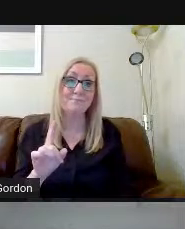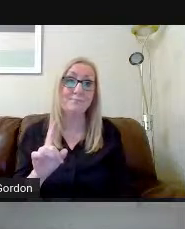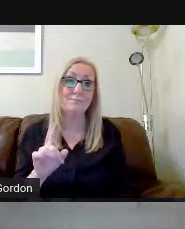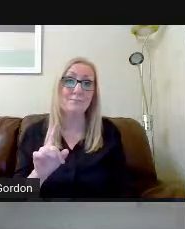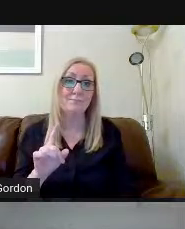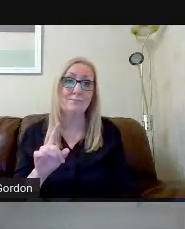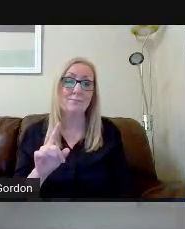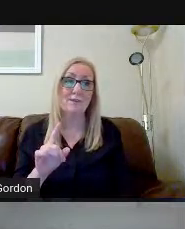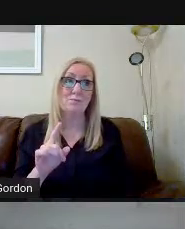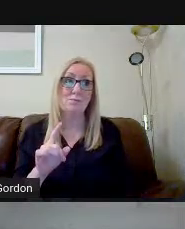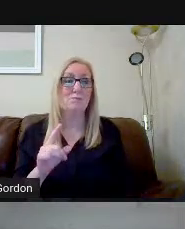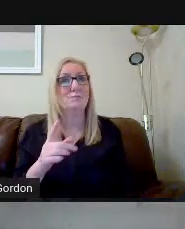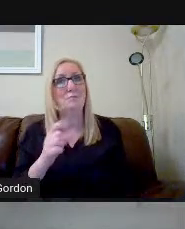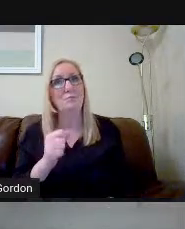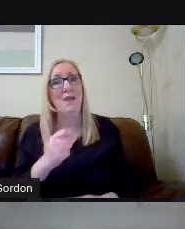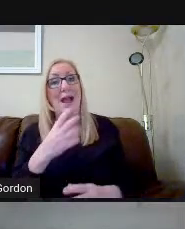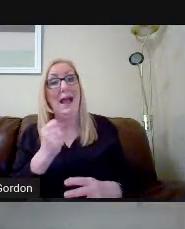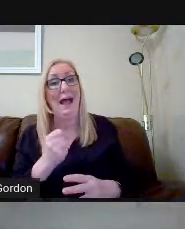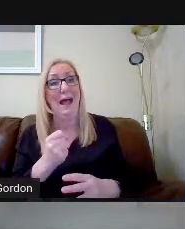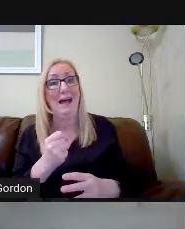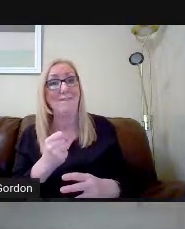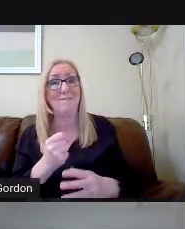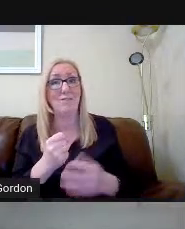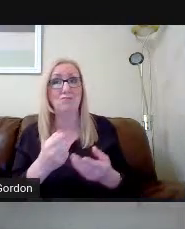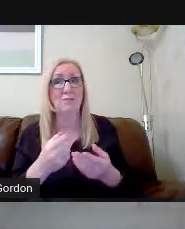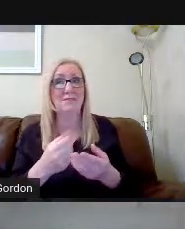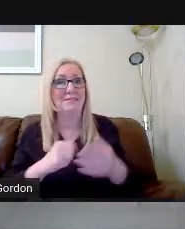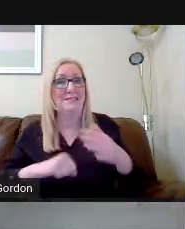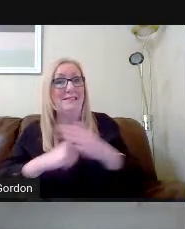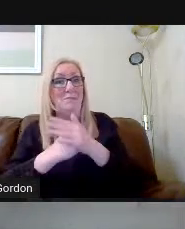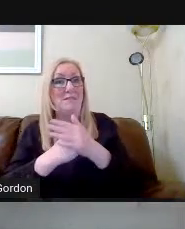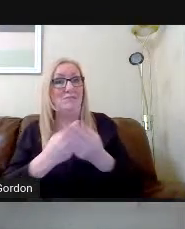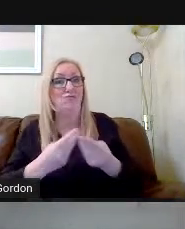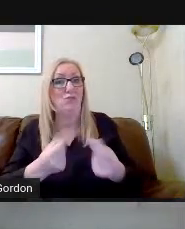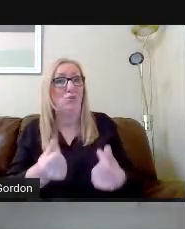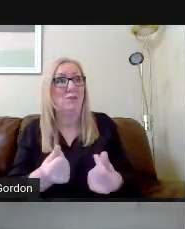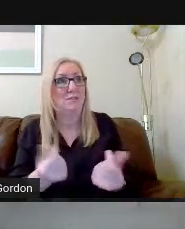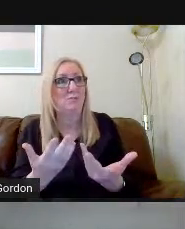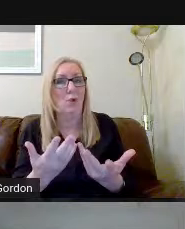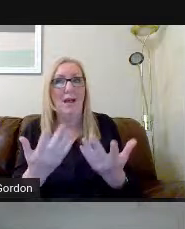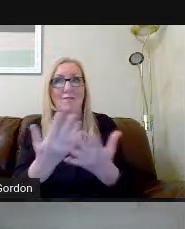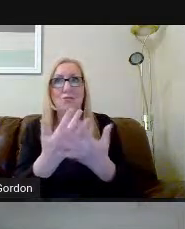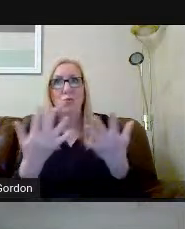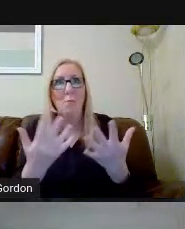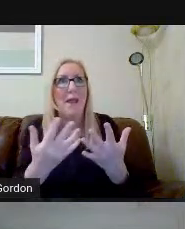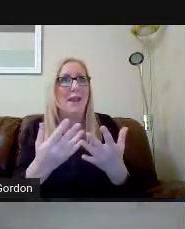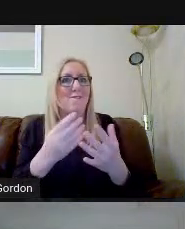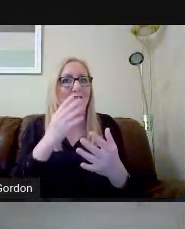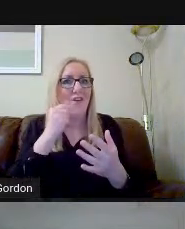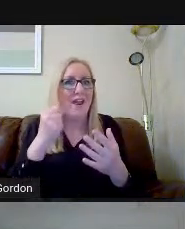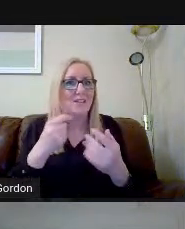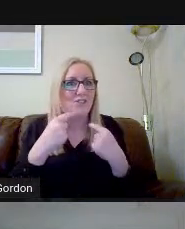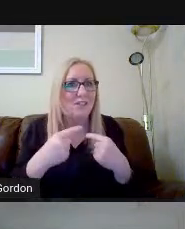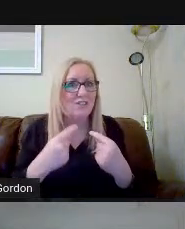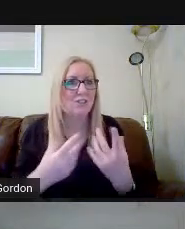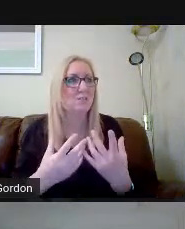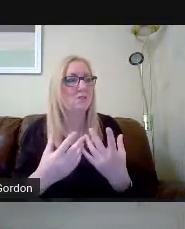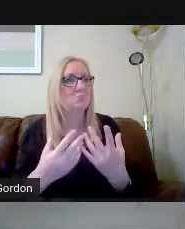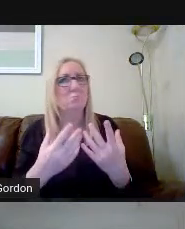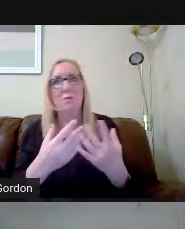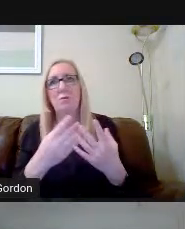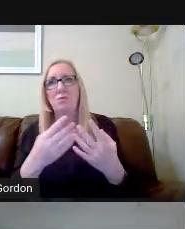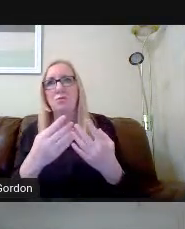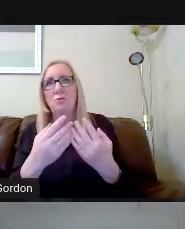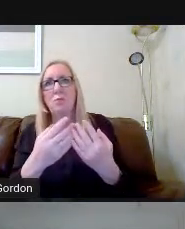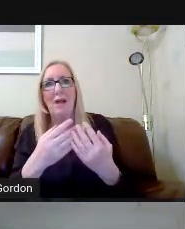finite resources. We only have so many French teachers. We only have so many biology teachers. We only have so many